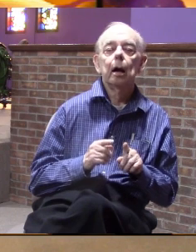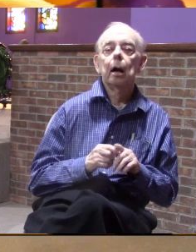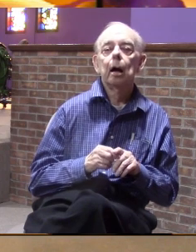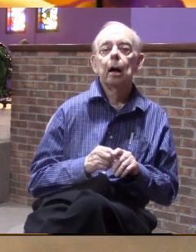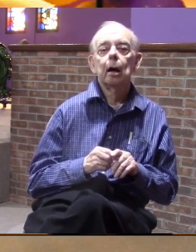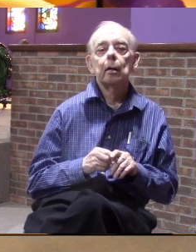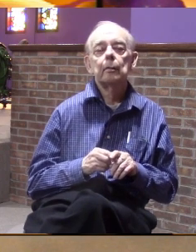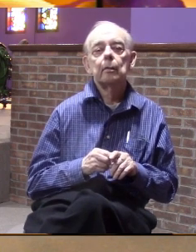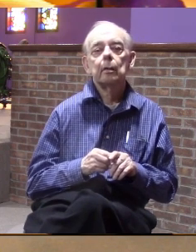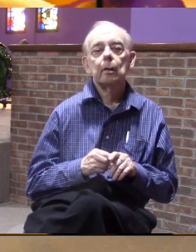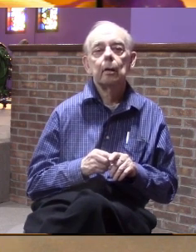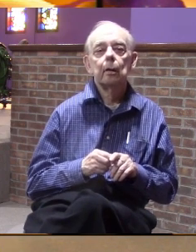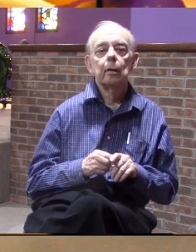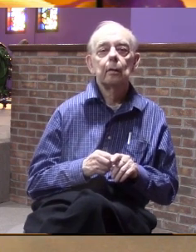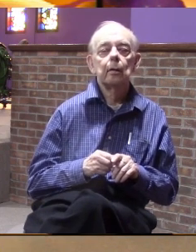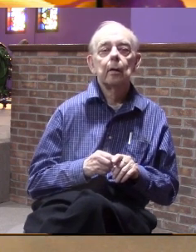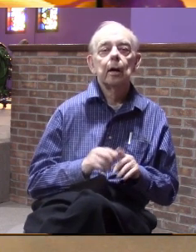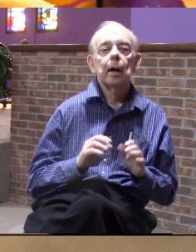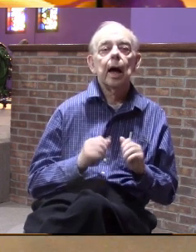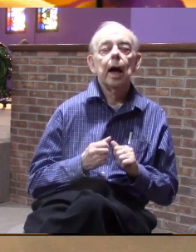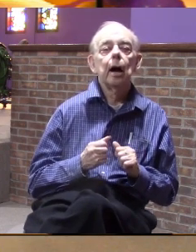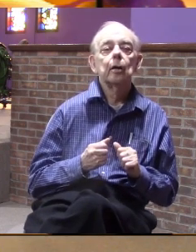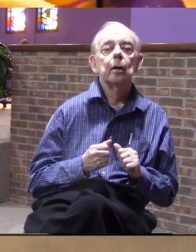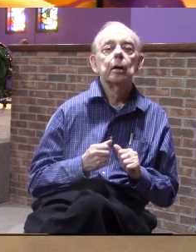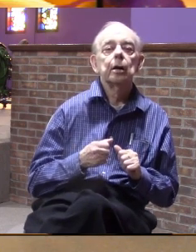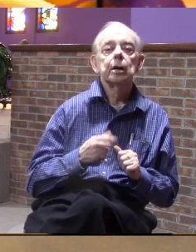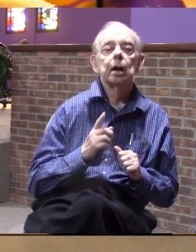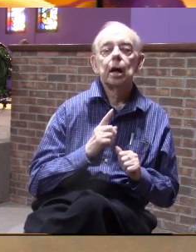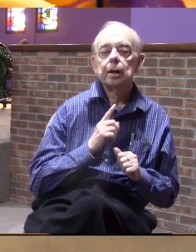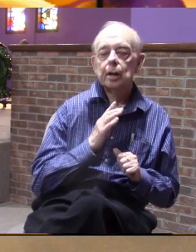God truly is